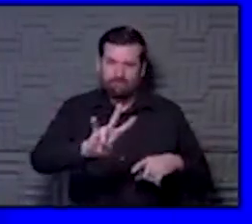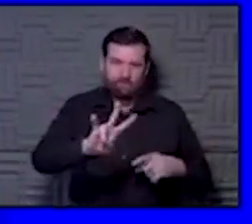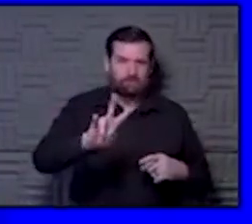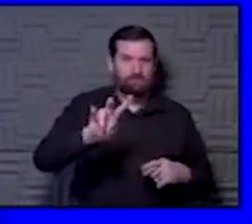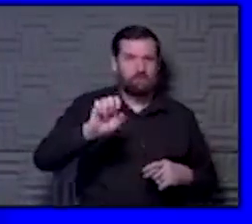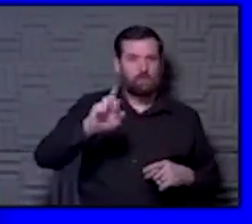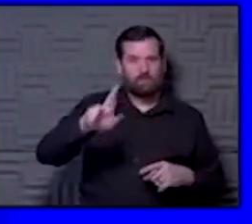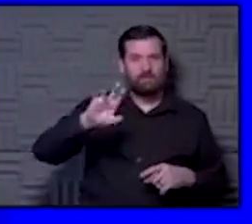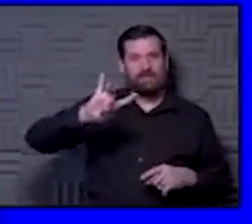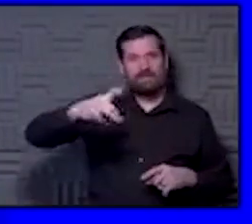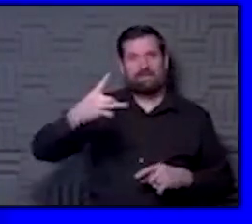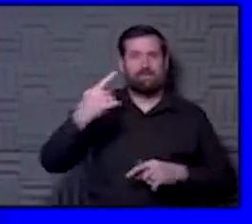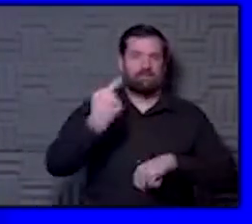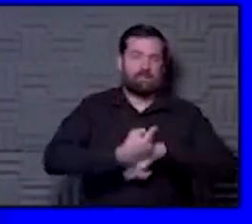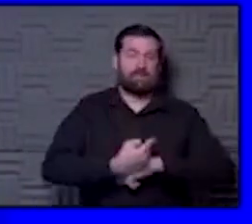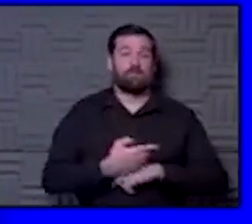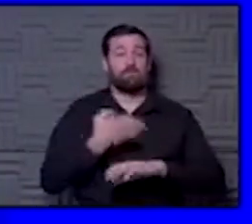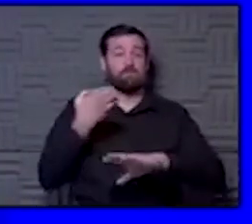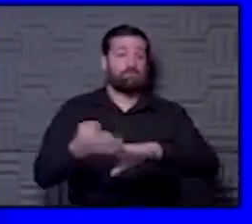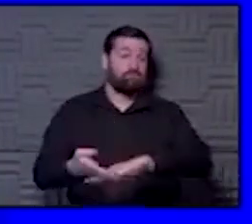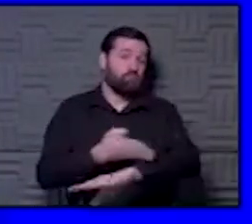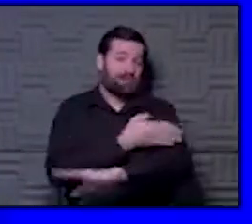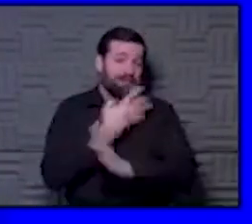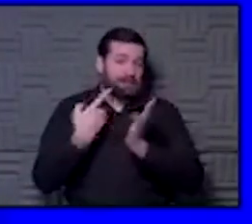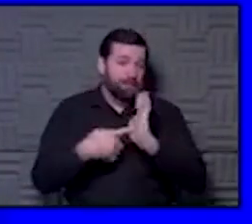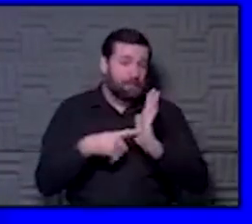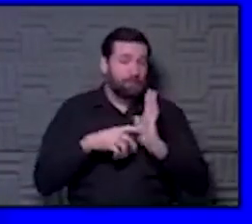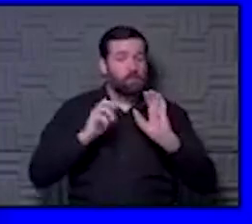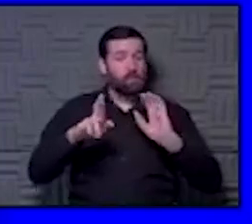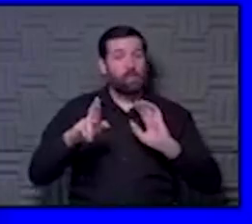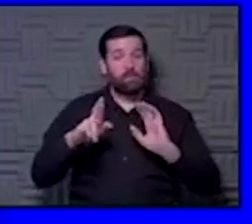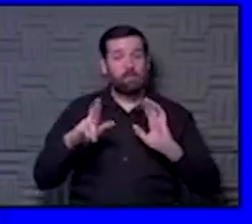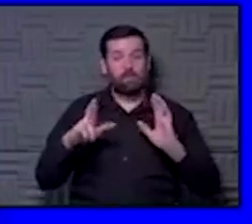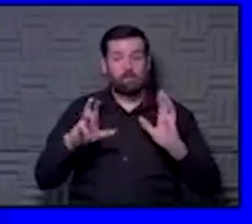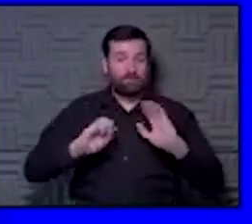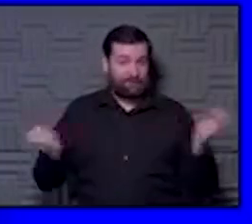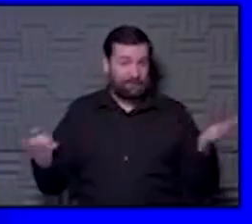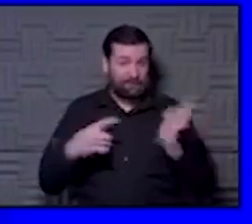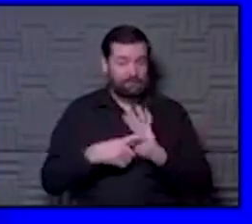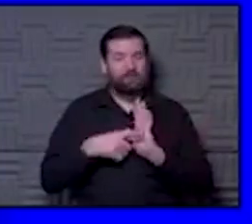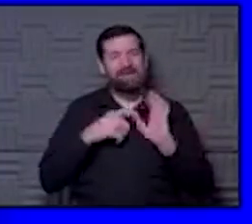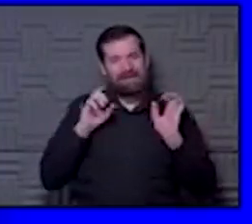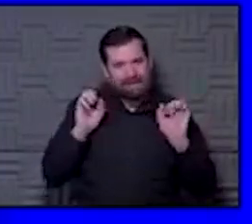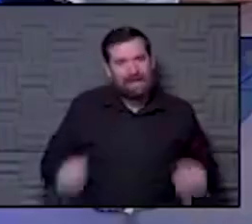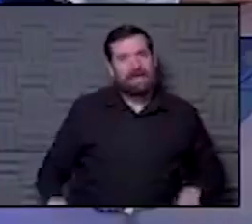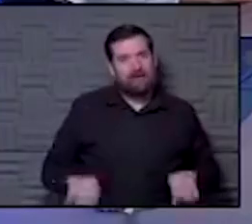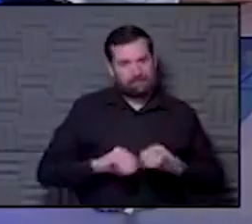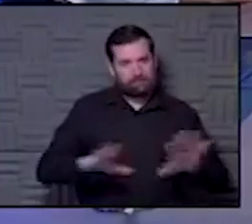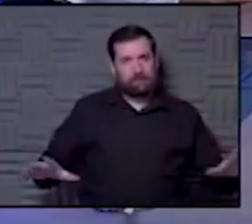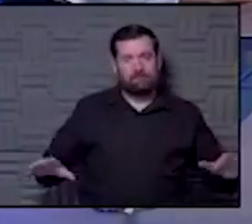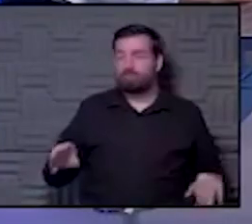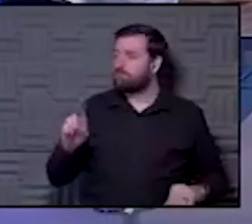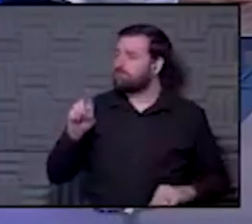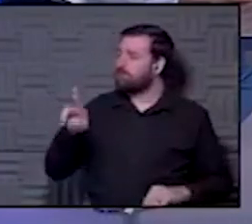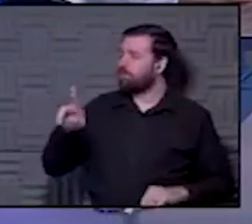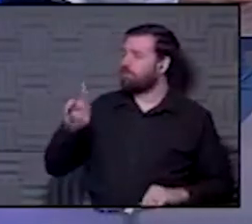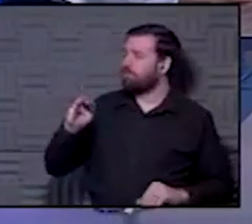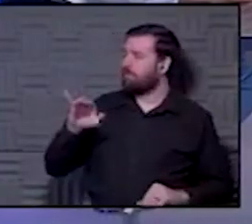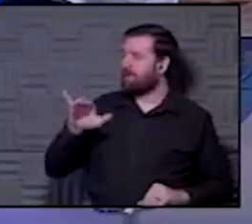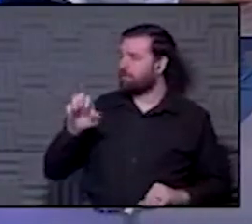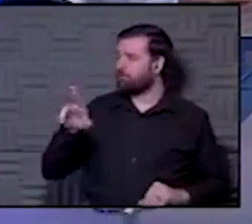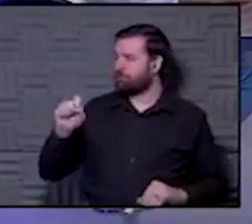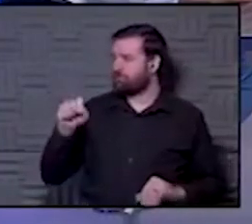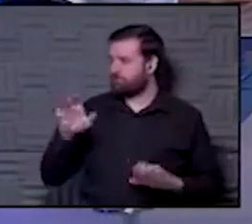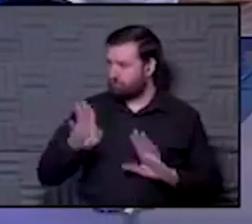mark. So certainly any pre-symptomatic or asymptomatic people absolutely have the ability to spread this disease. Dr. Meyers, children who are